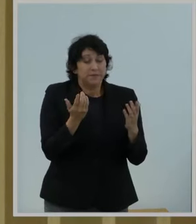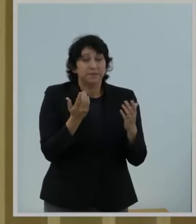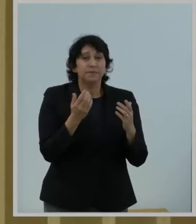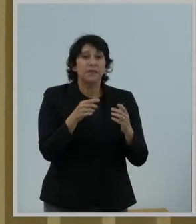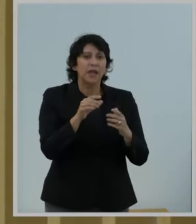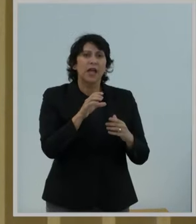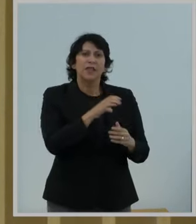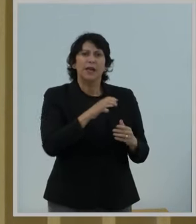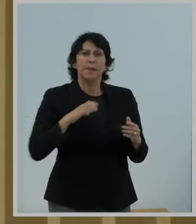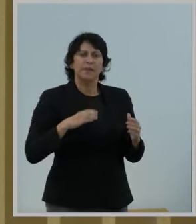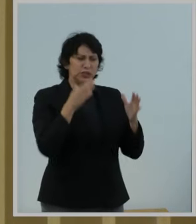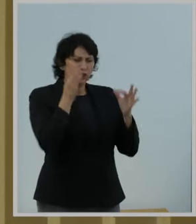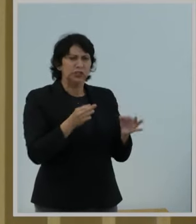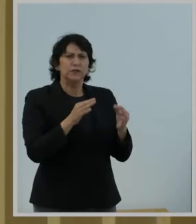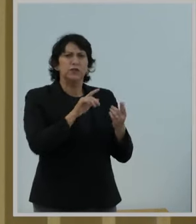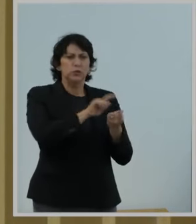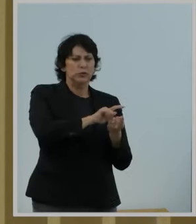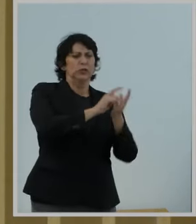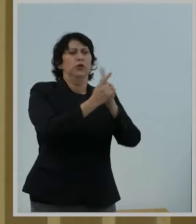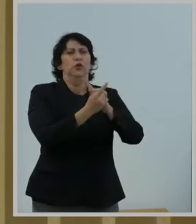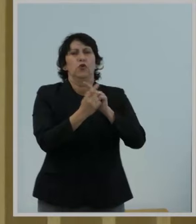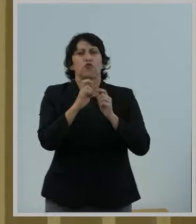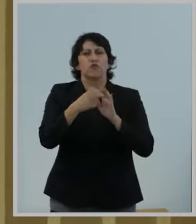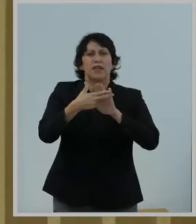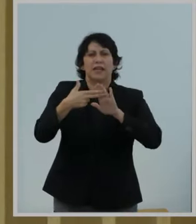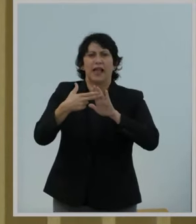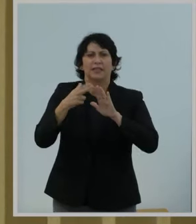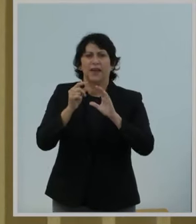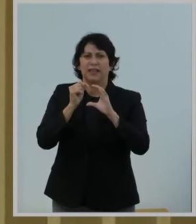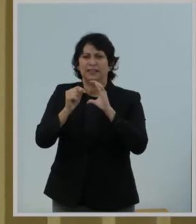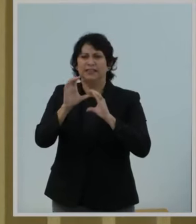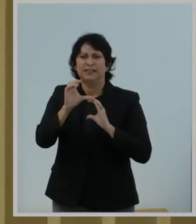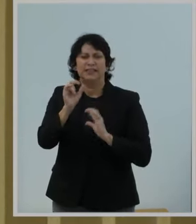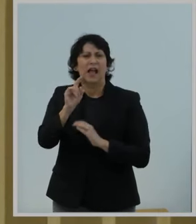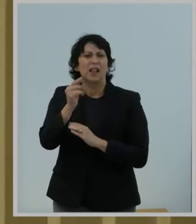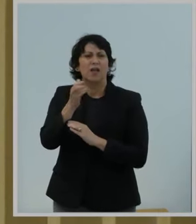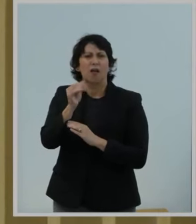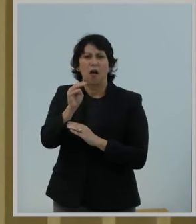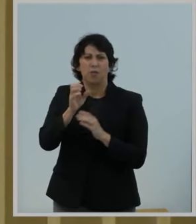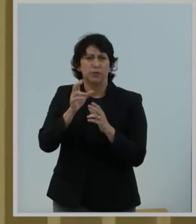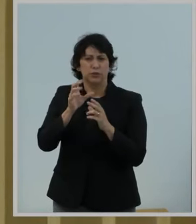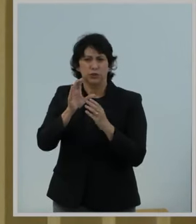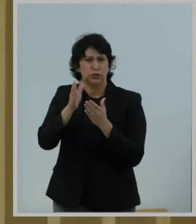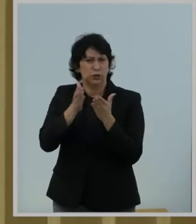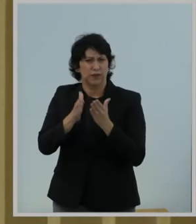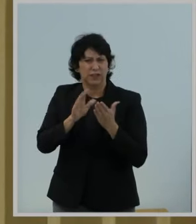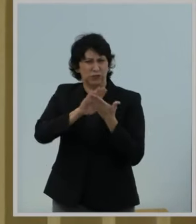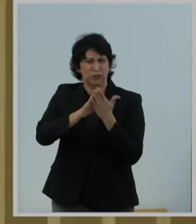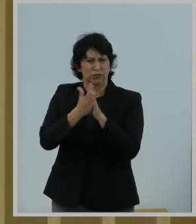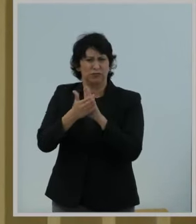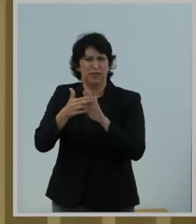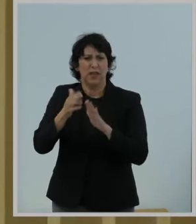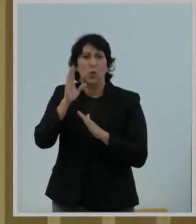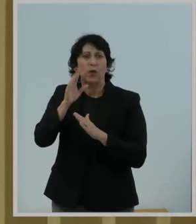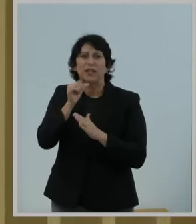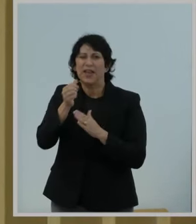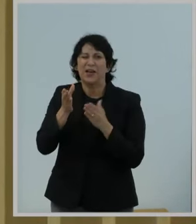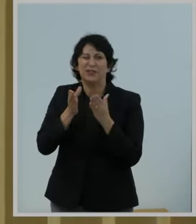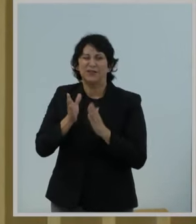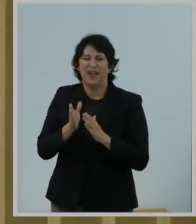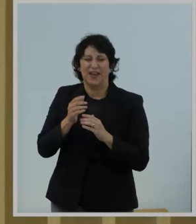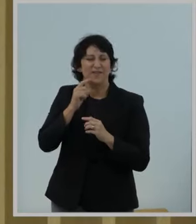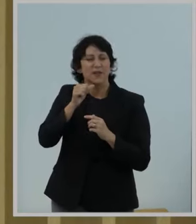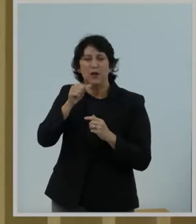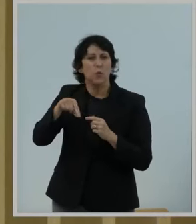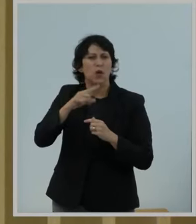commission decision reclassifying broadband as a Title II telecom service will not survive a Supreme Court